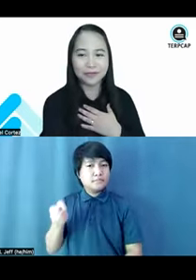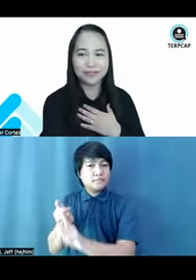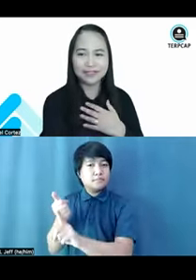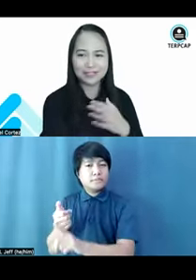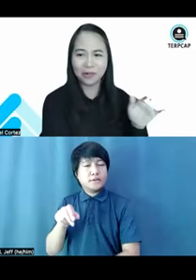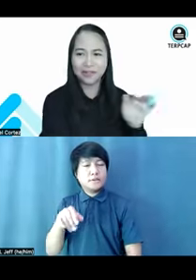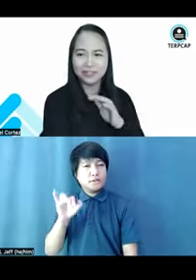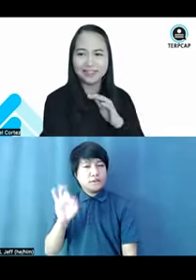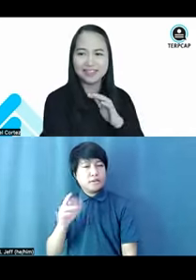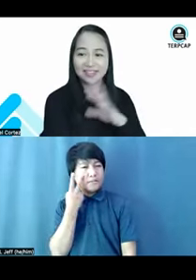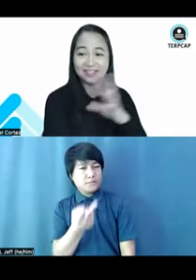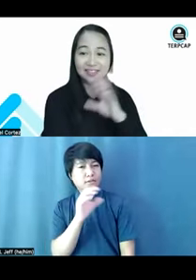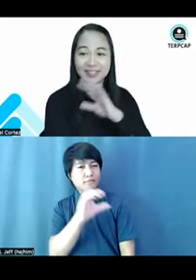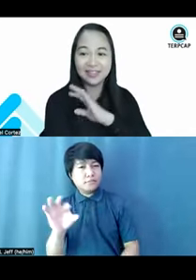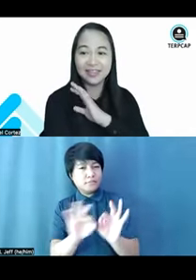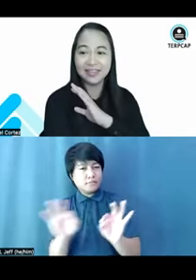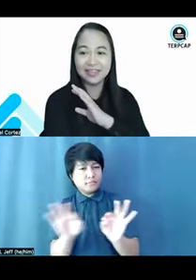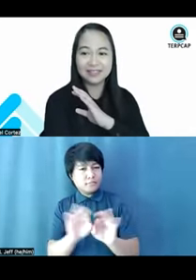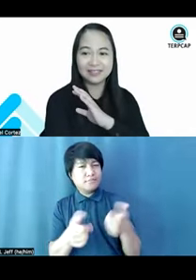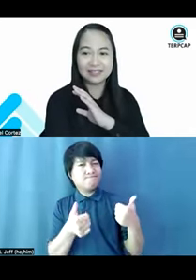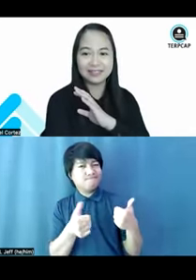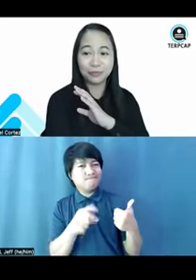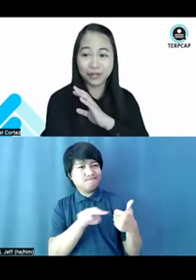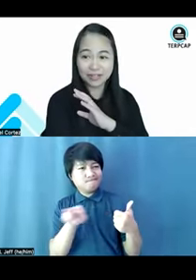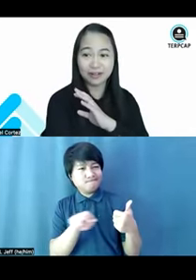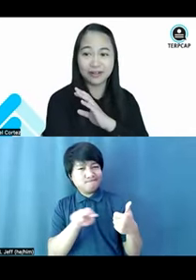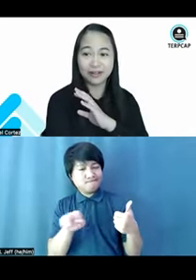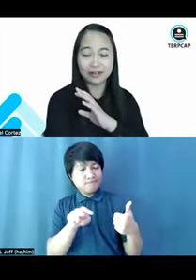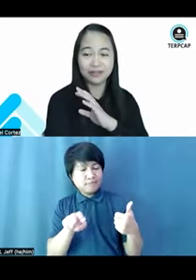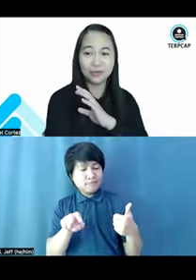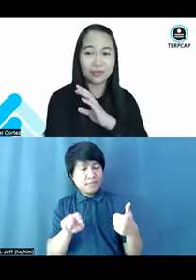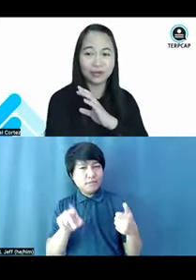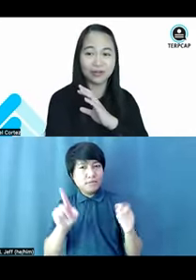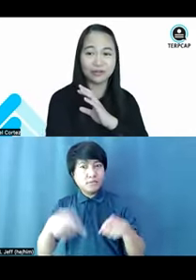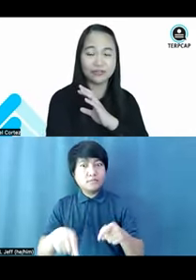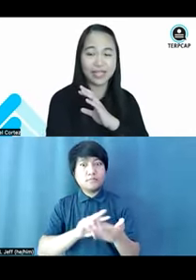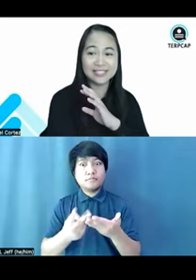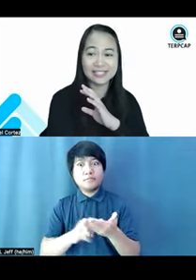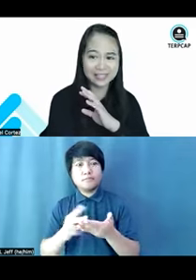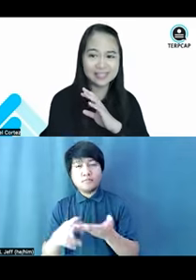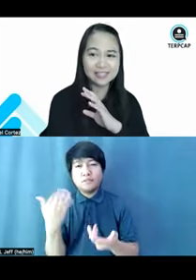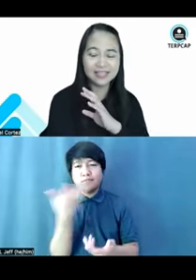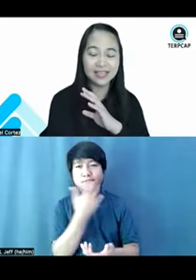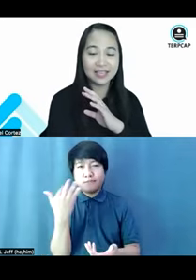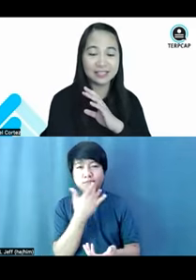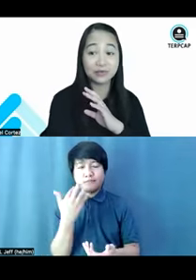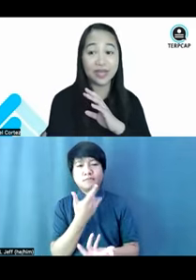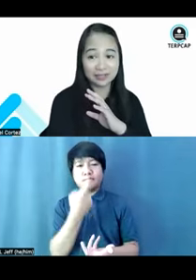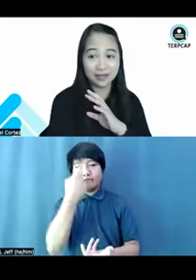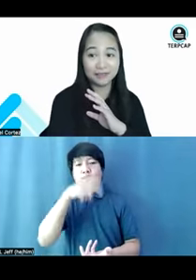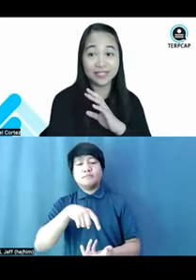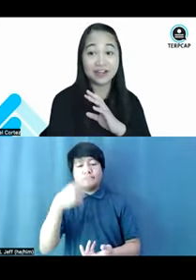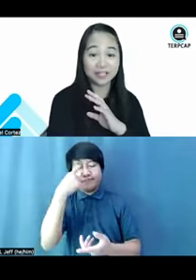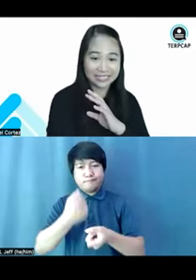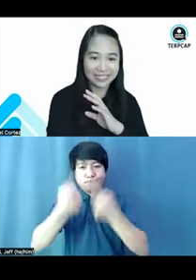caption, it's all good. And then suddenly, the words are no longer of any sense. It is